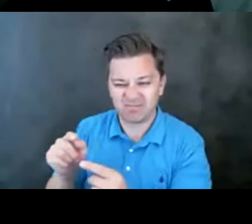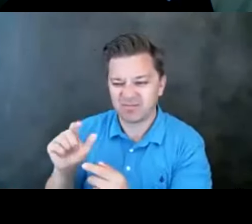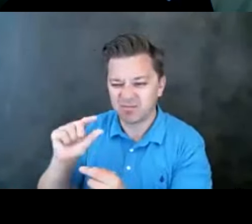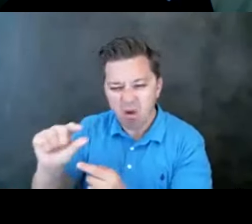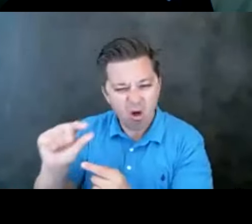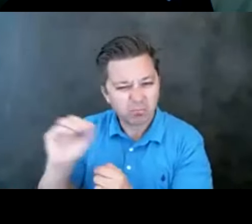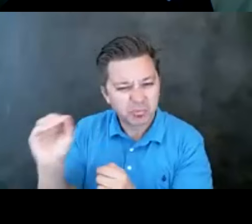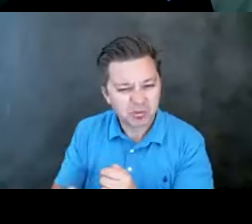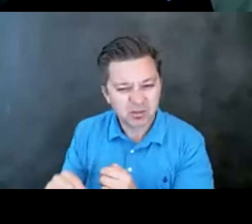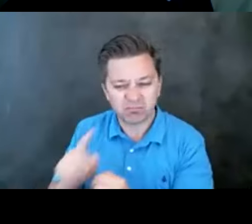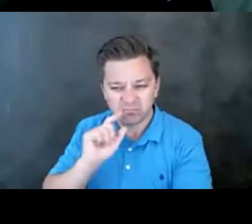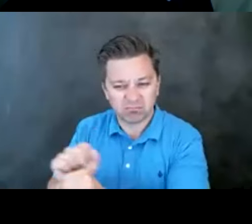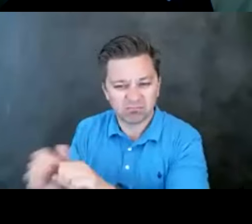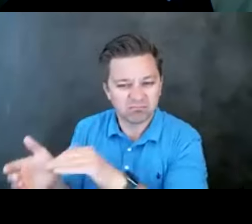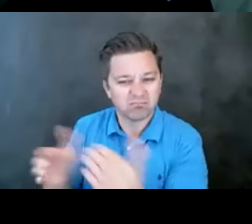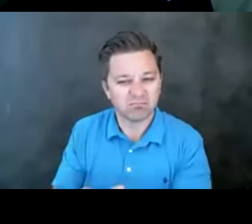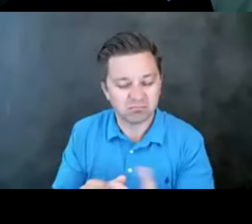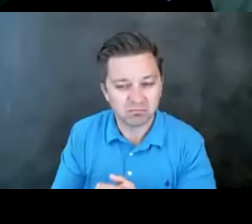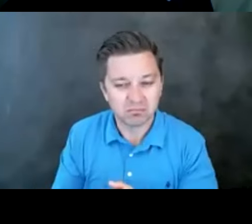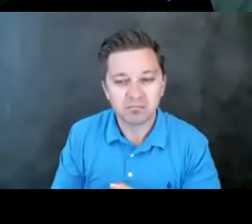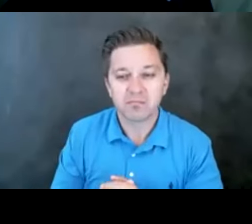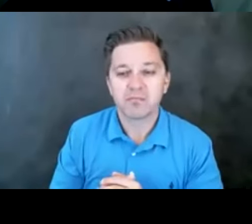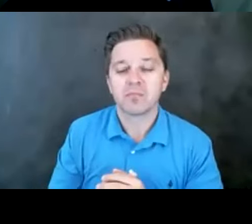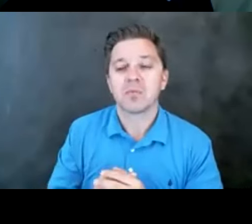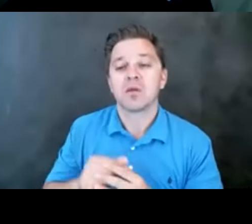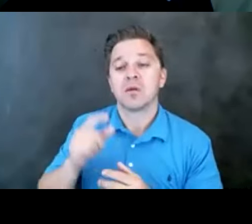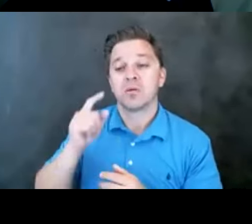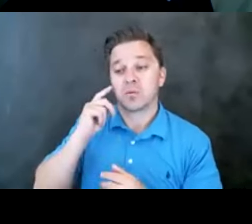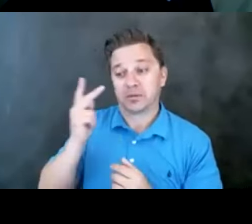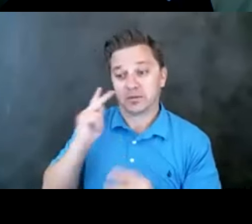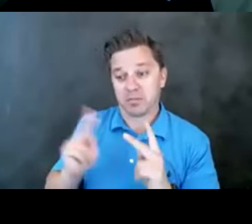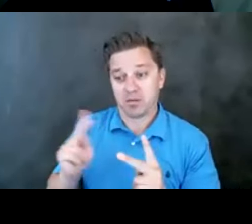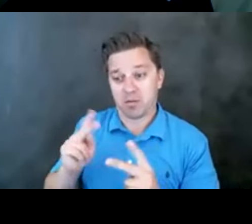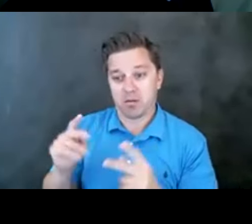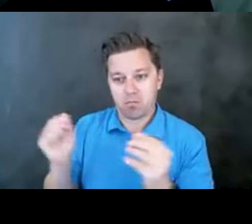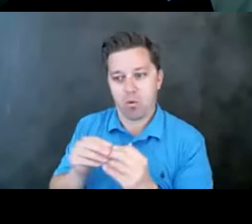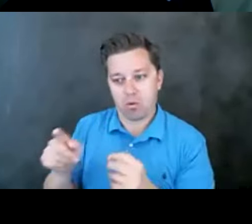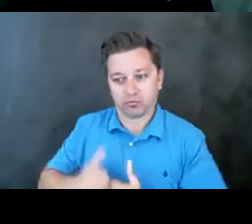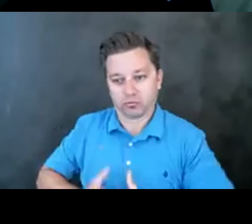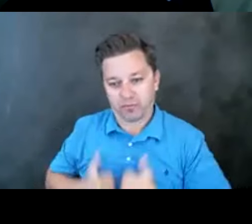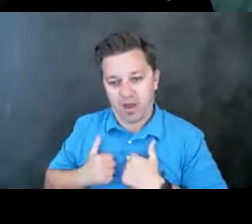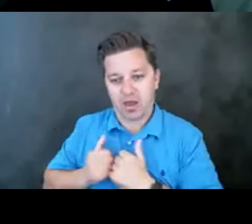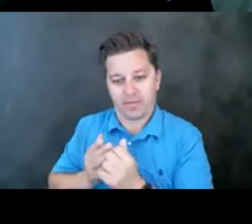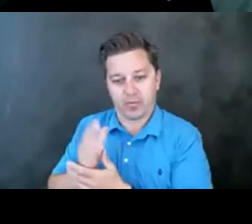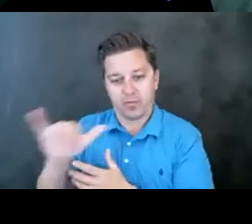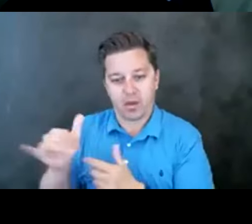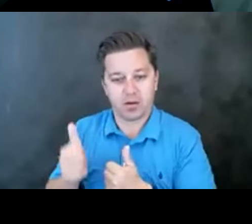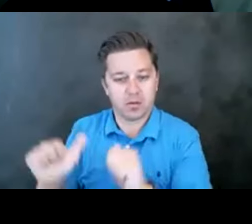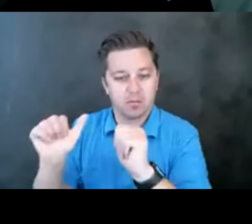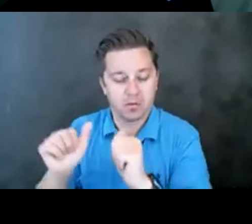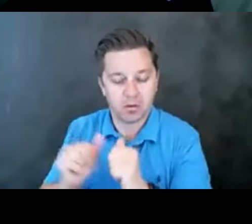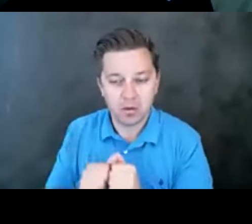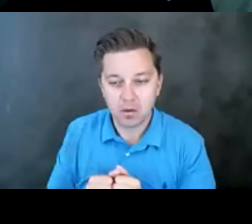incidence of these through attempt survivors in the hospital setting. As mentioned always,